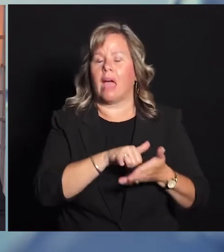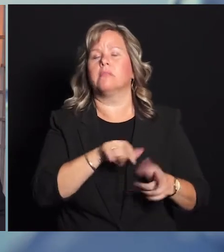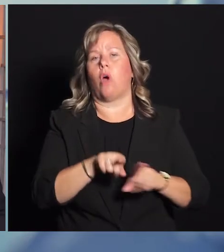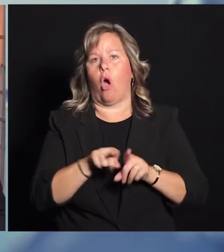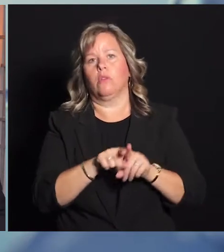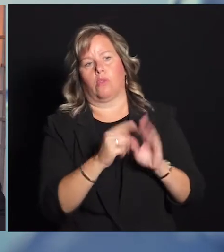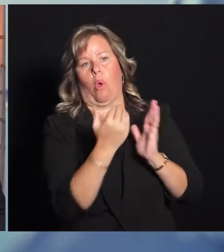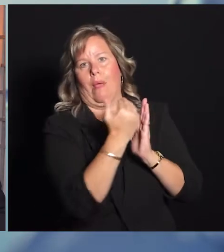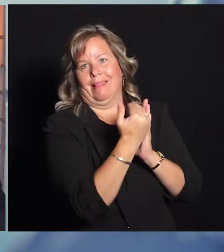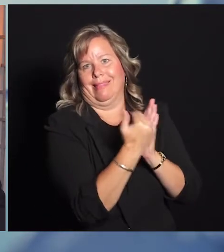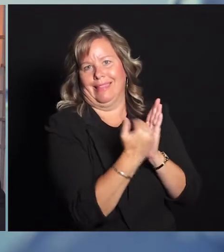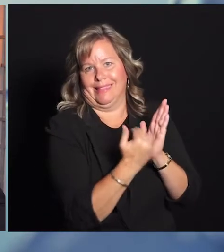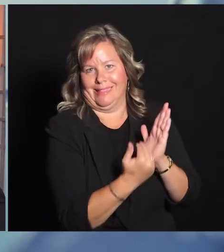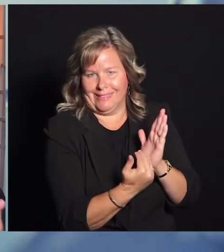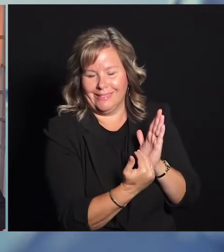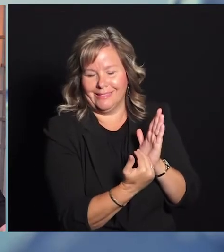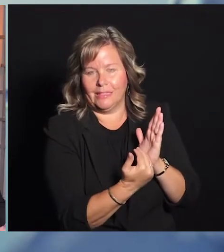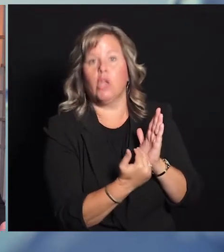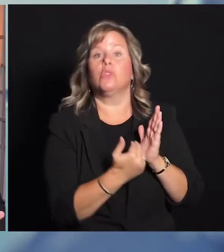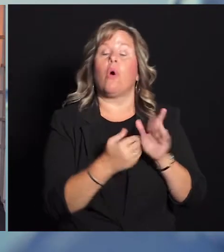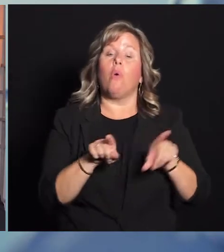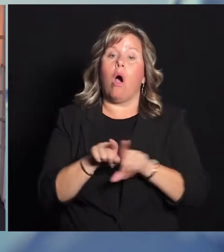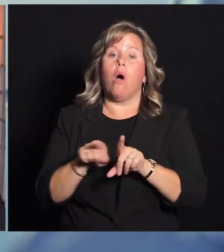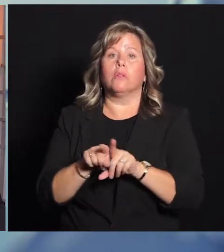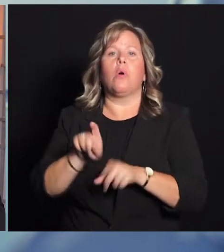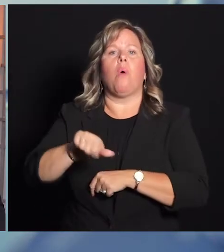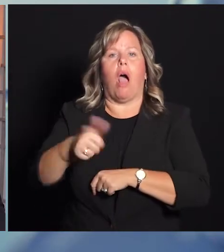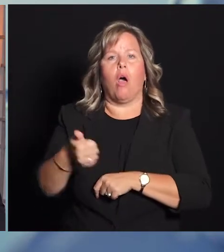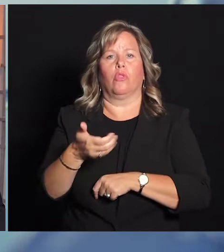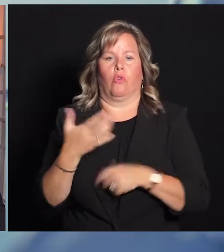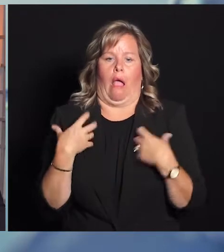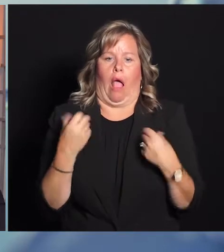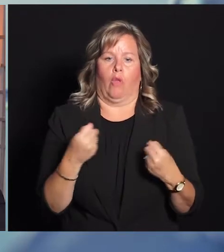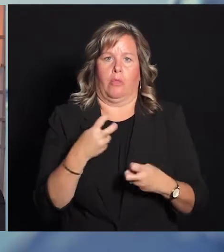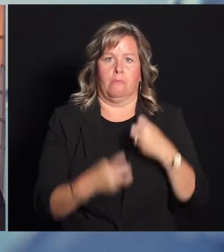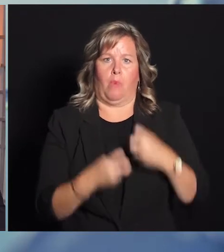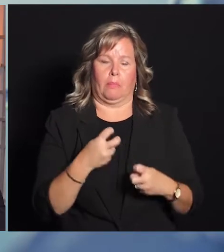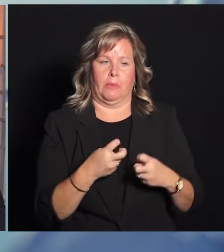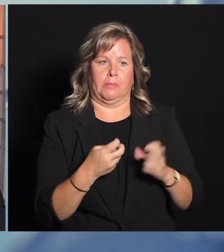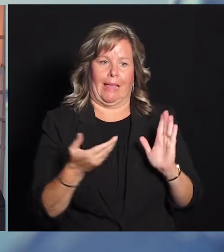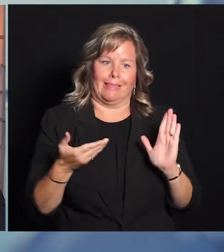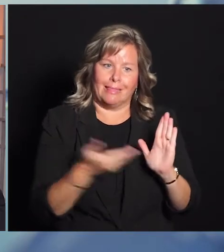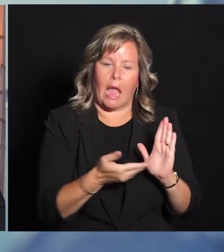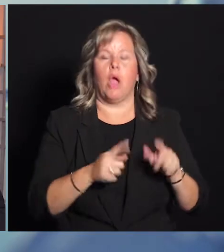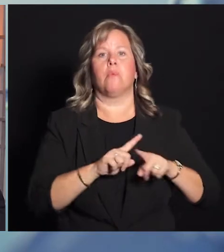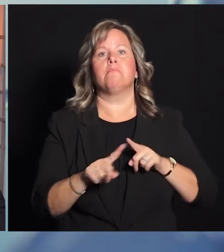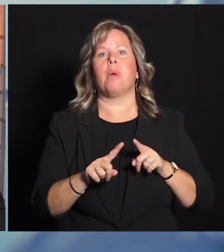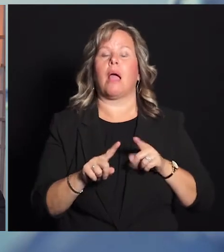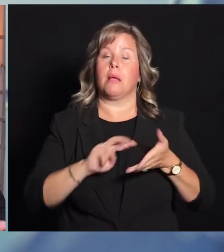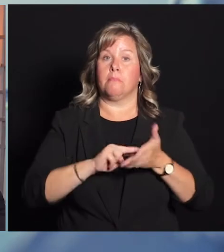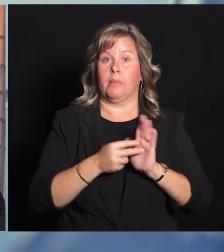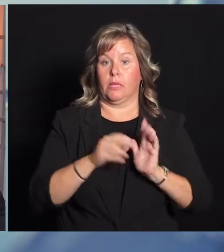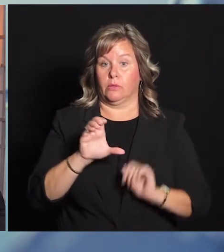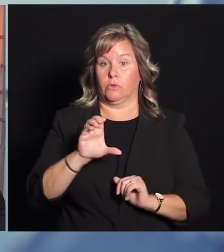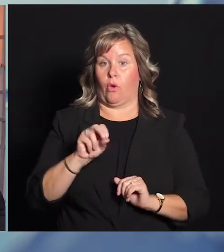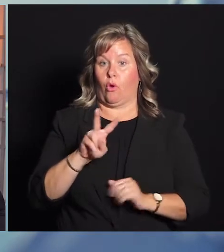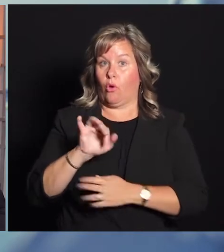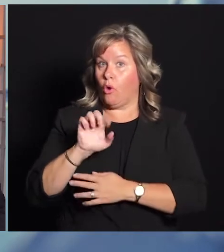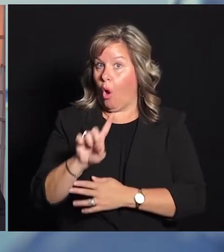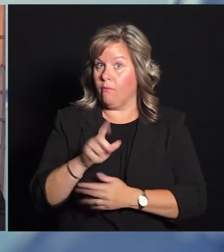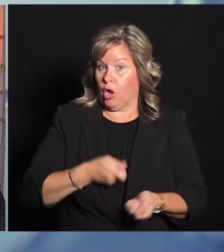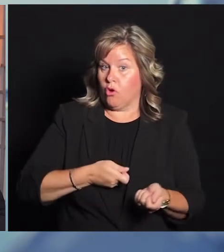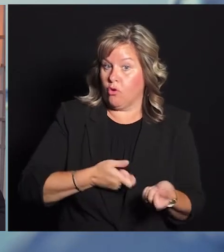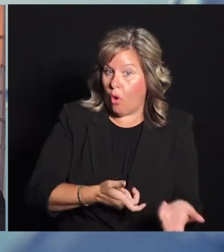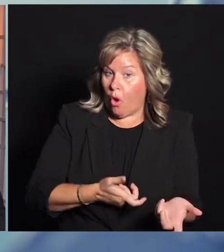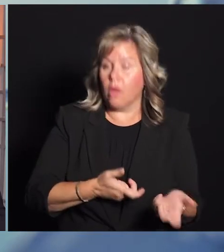death are also listed. So while there are other contributing factors, it doesn't mean that COVID-19 wasn't the cause.